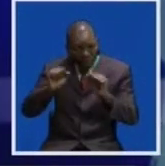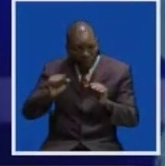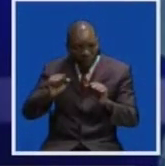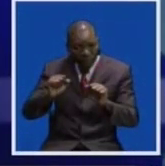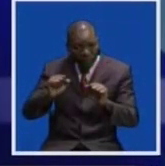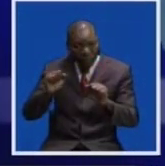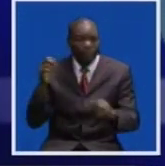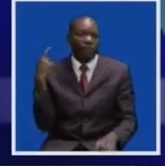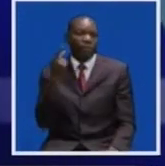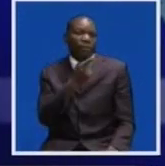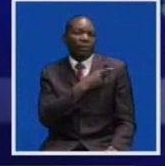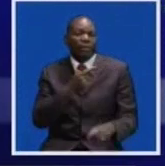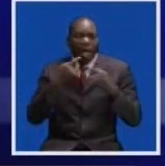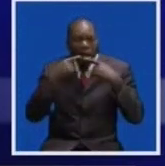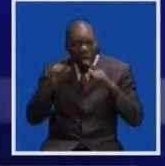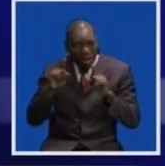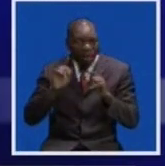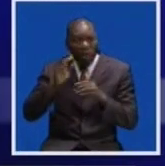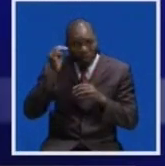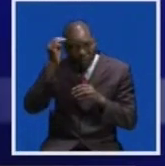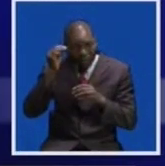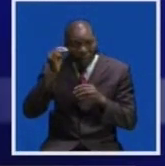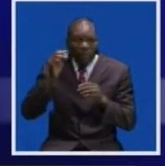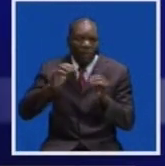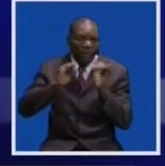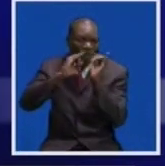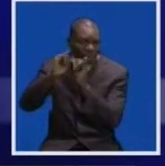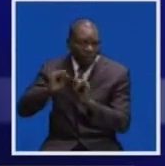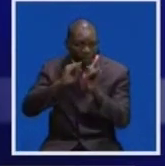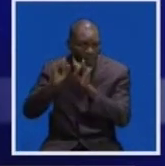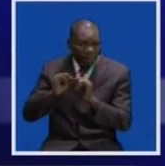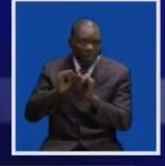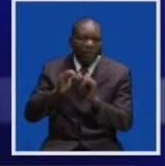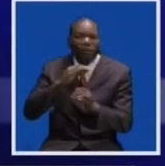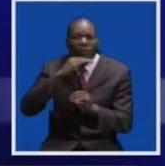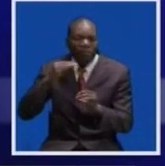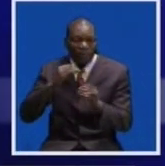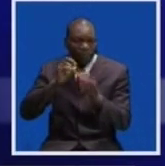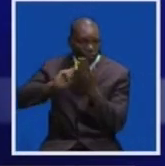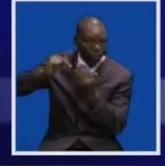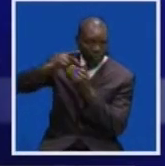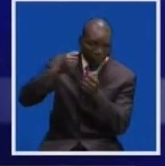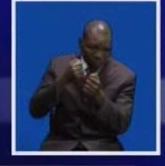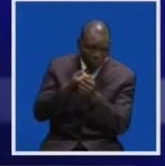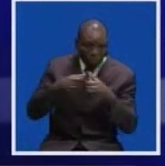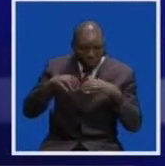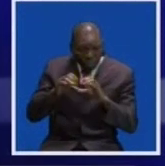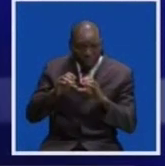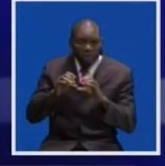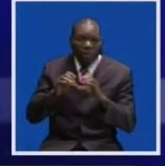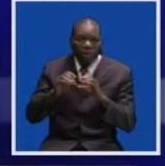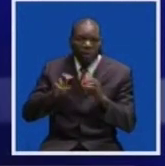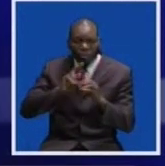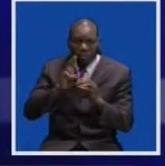ministerial statement that the Ministry has resolved to continue implementing the Farmer Input Support Program using both the direct